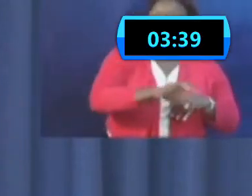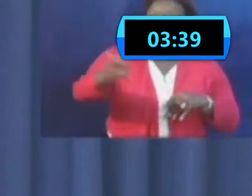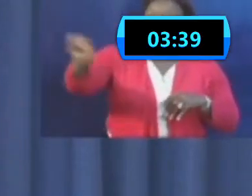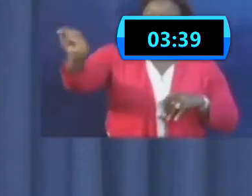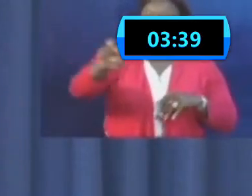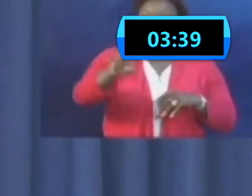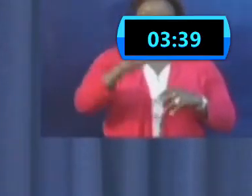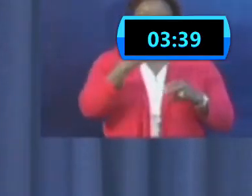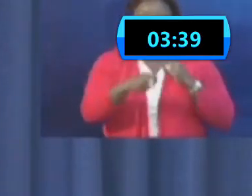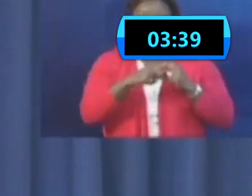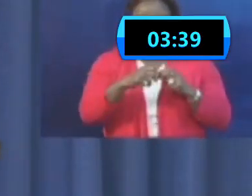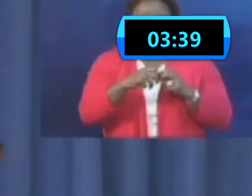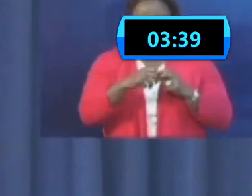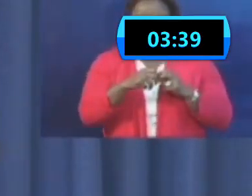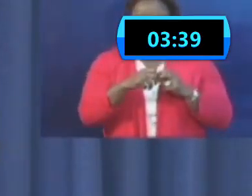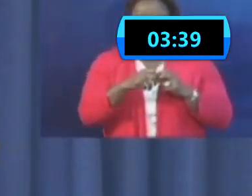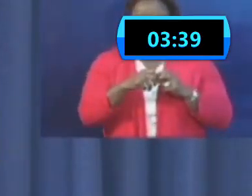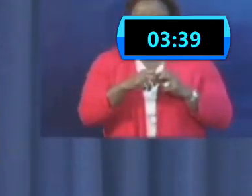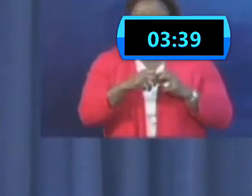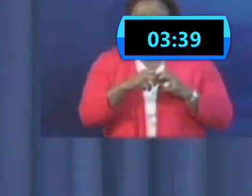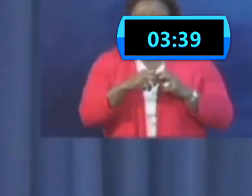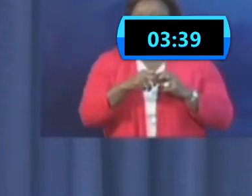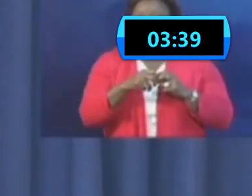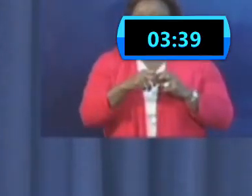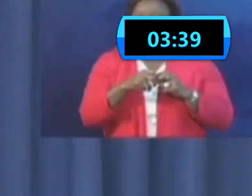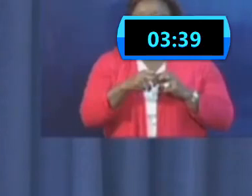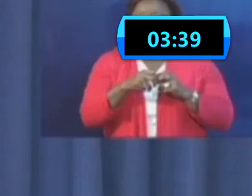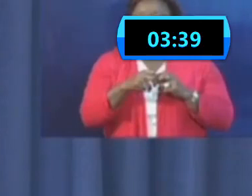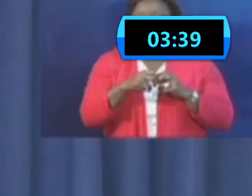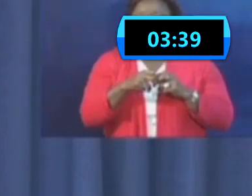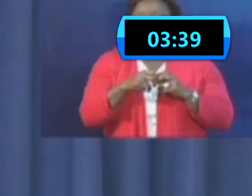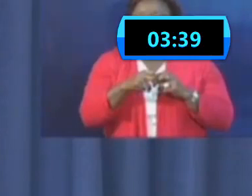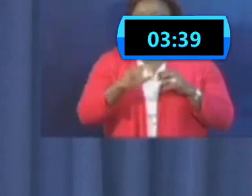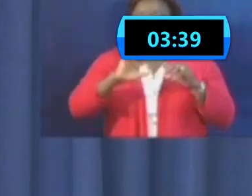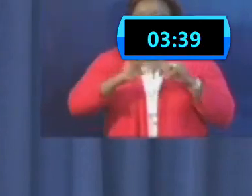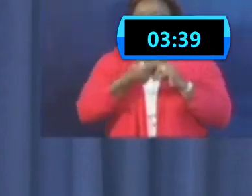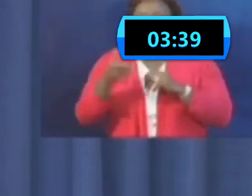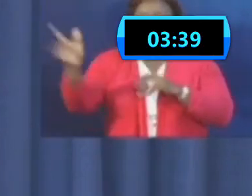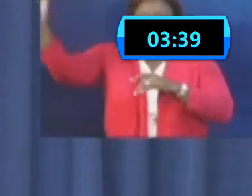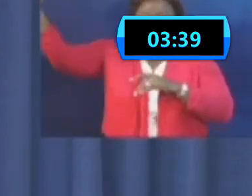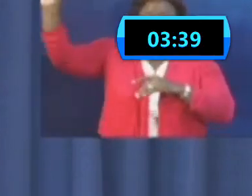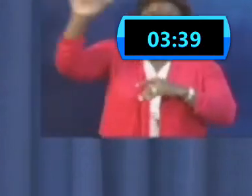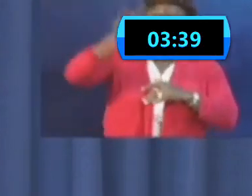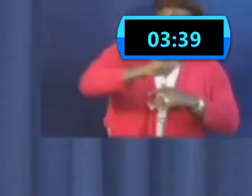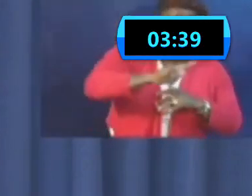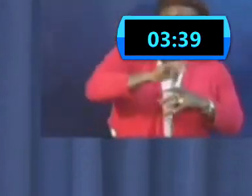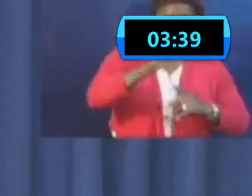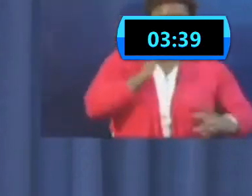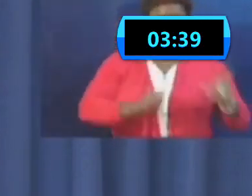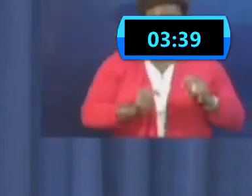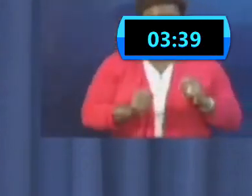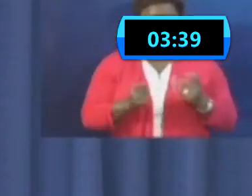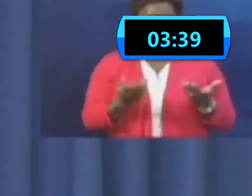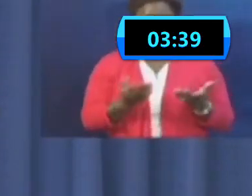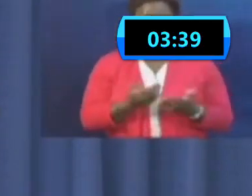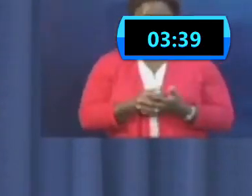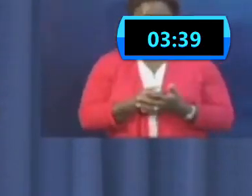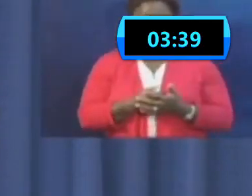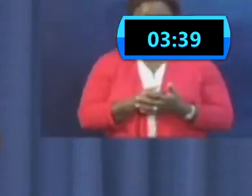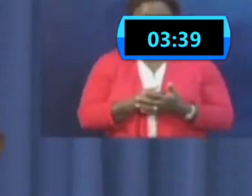grant the exemptions there are still going to be issues of how they get here and of course in so far as